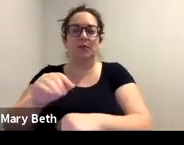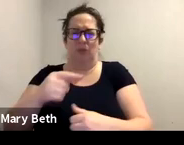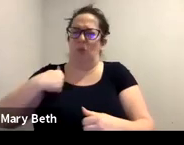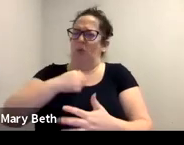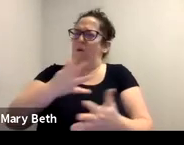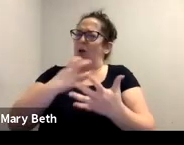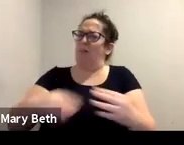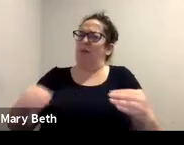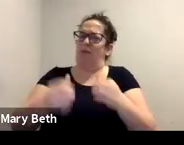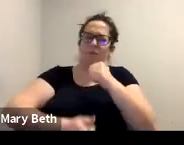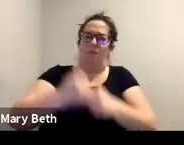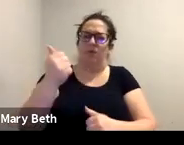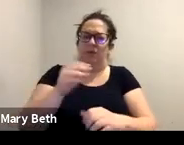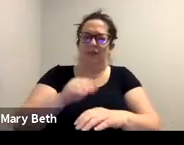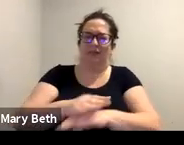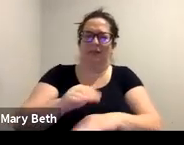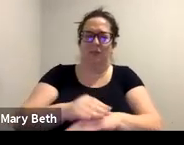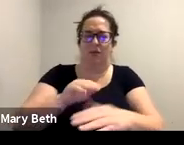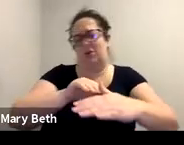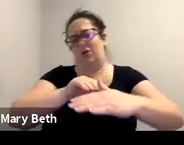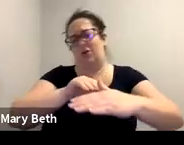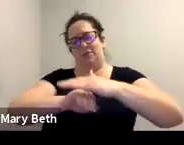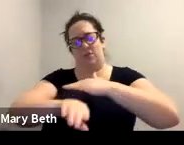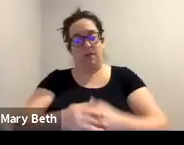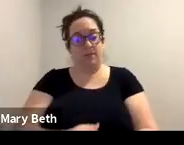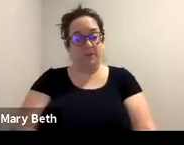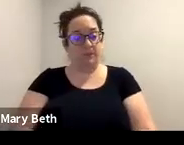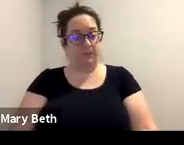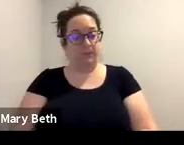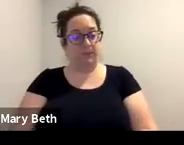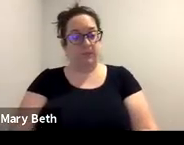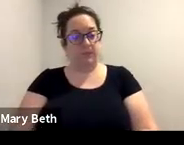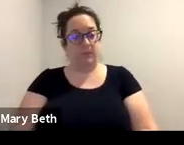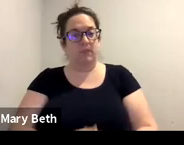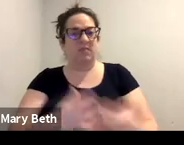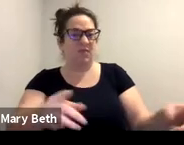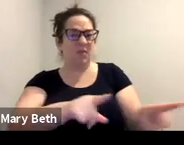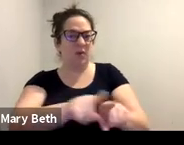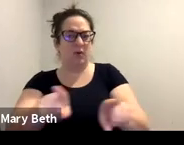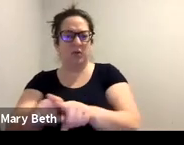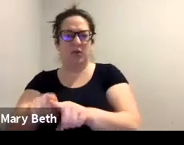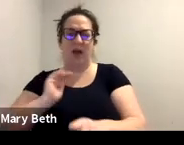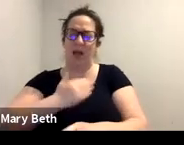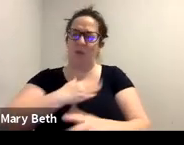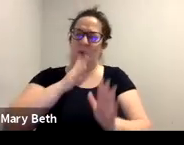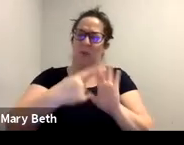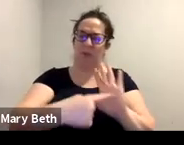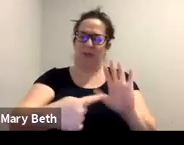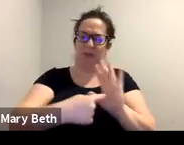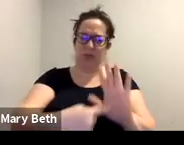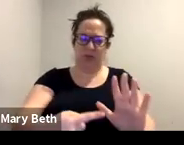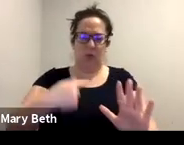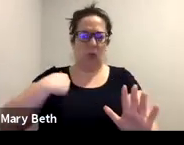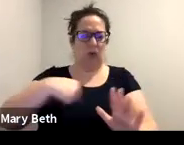um, basing our representation and support for the client based on the client's identified goals and